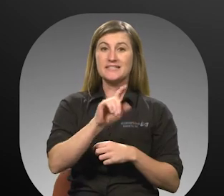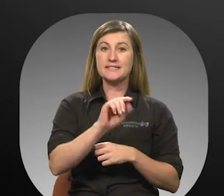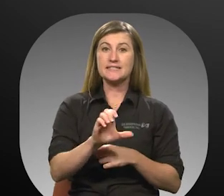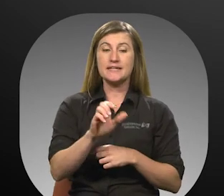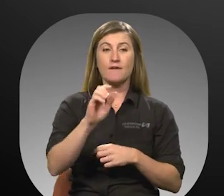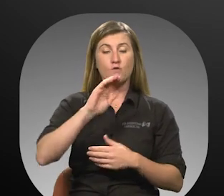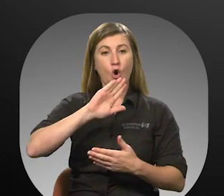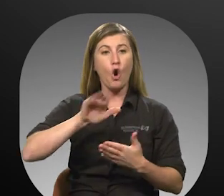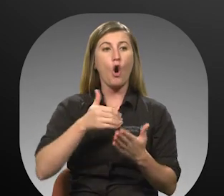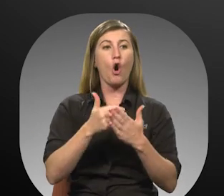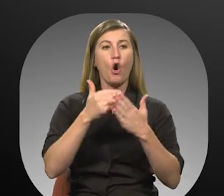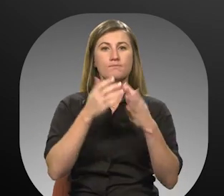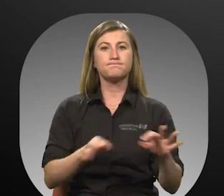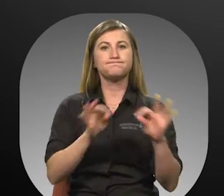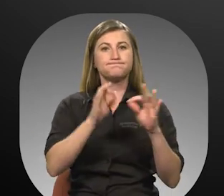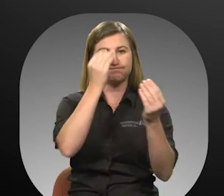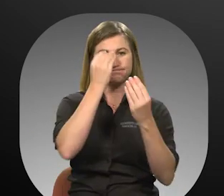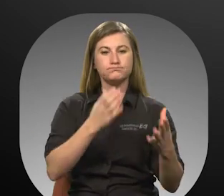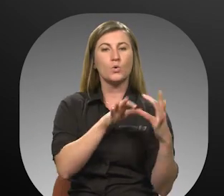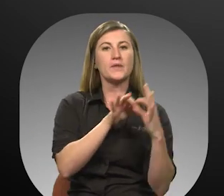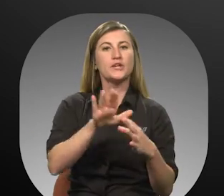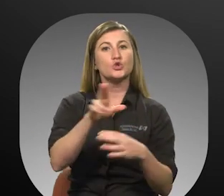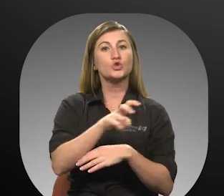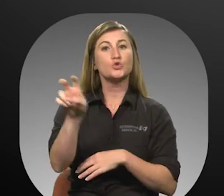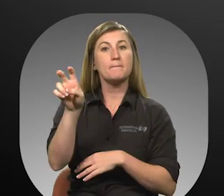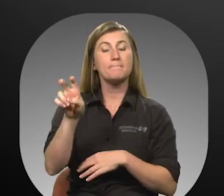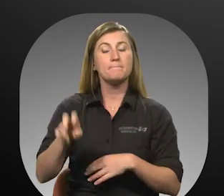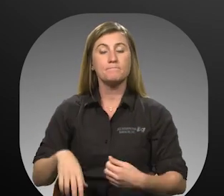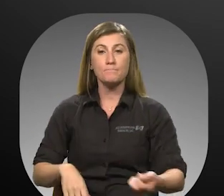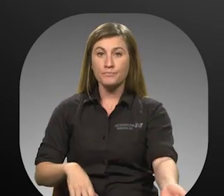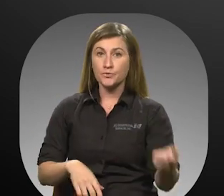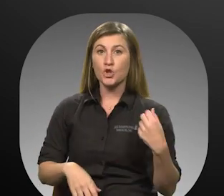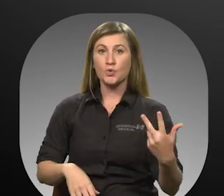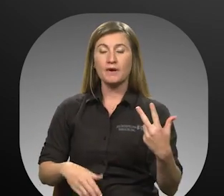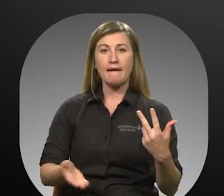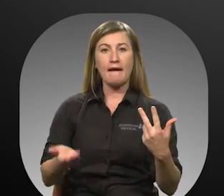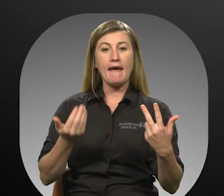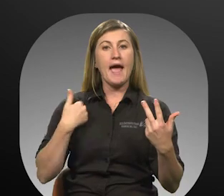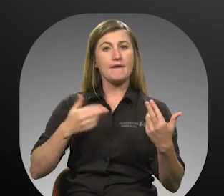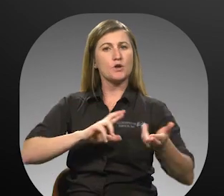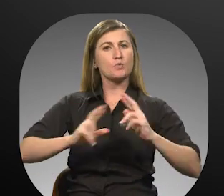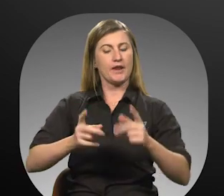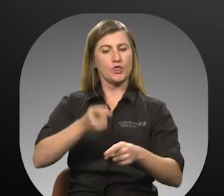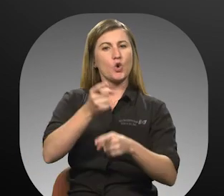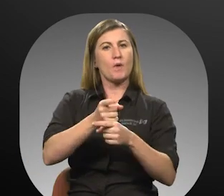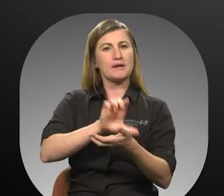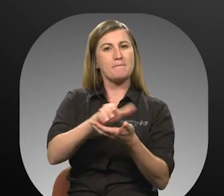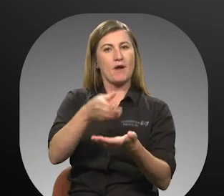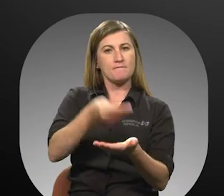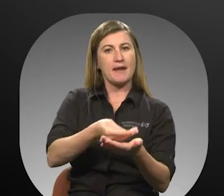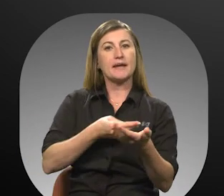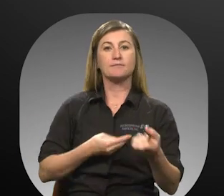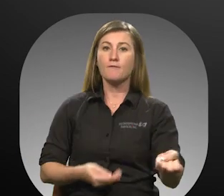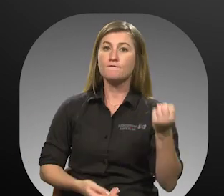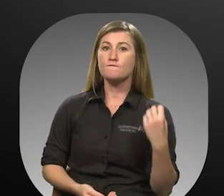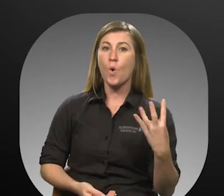of all pertinent information regarding the trip 3. Presenting the correct fare 4. Being ready at